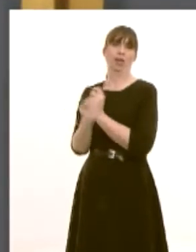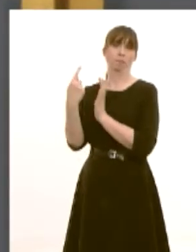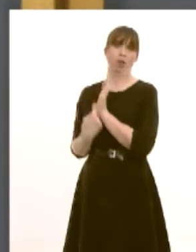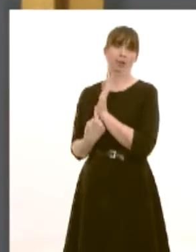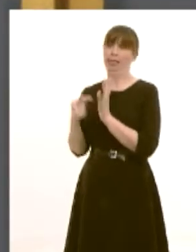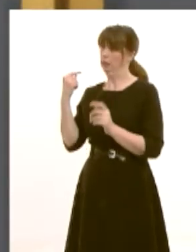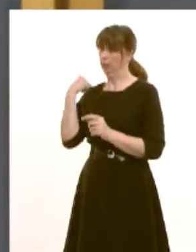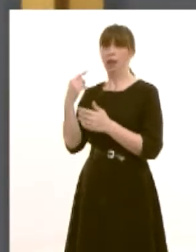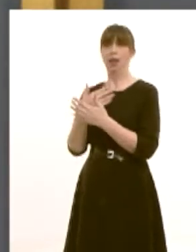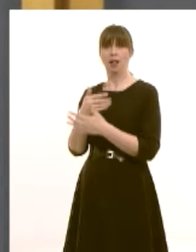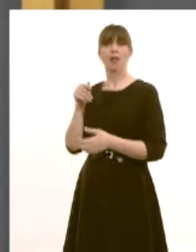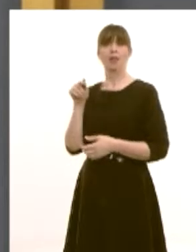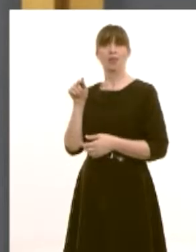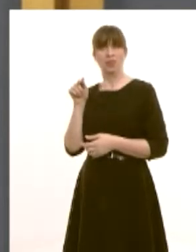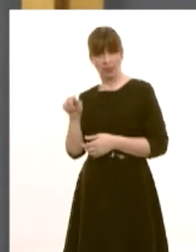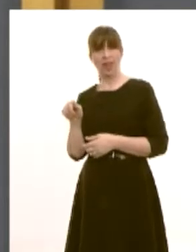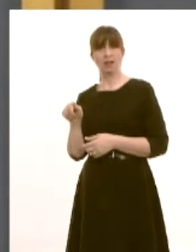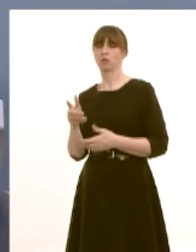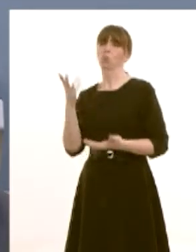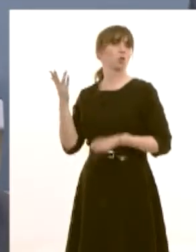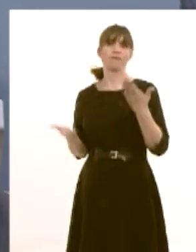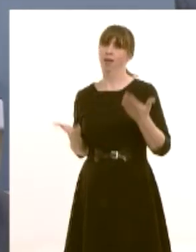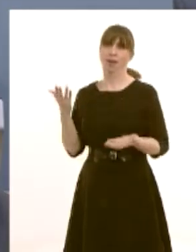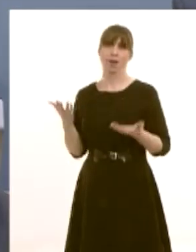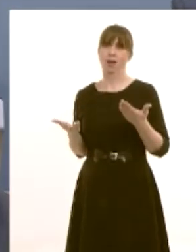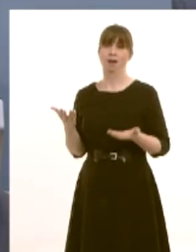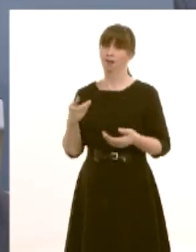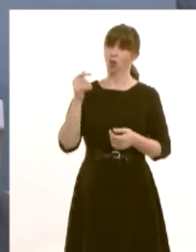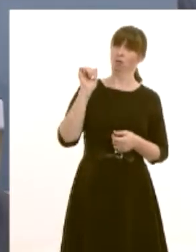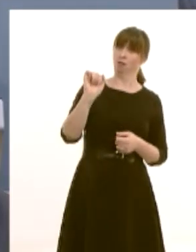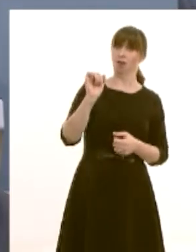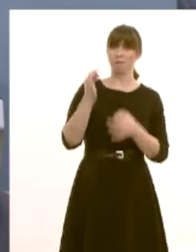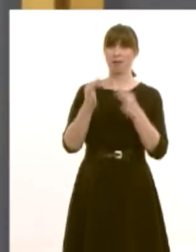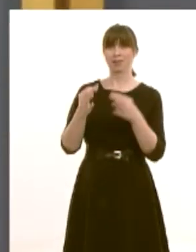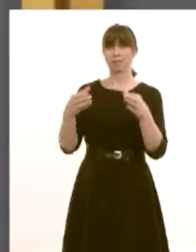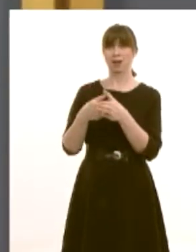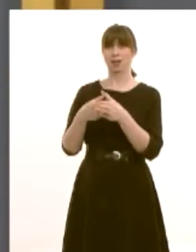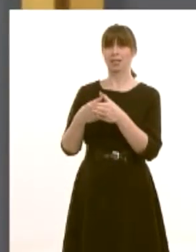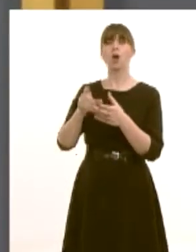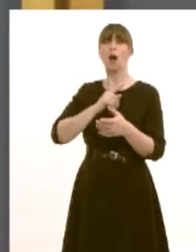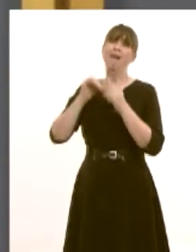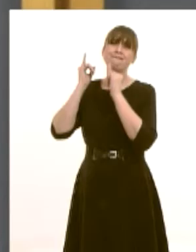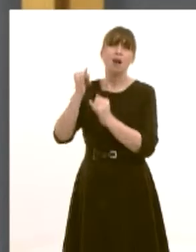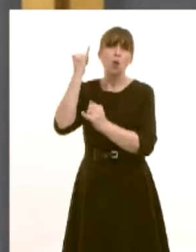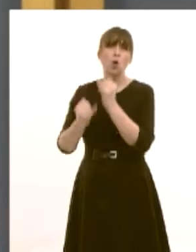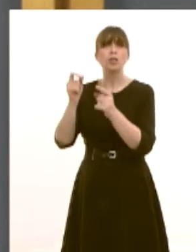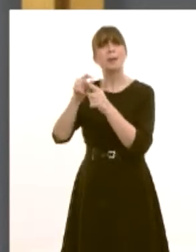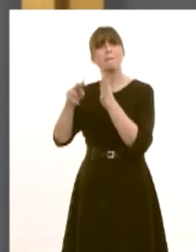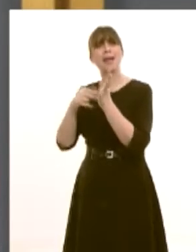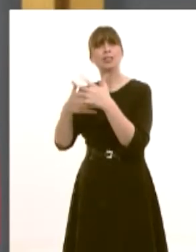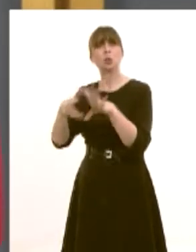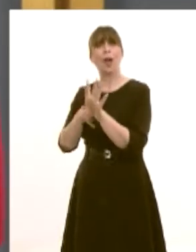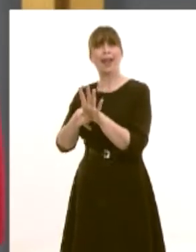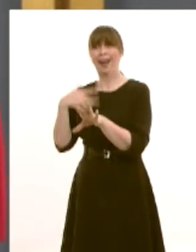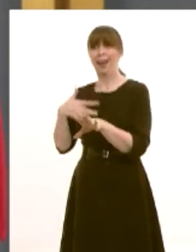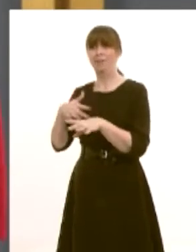not um was not fair for particularly for the um residents of pen twin who have to walk past cardiff high school